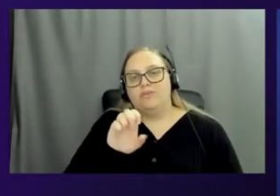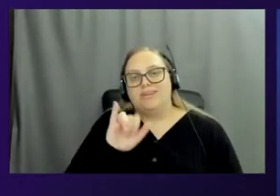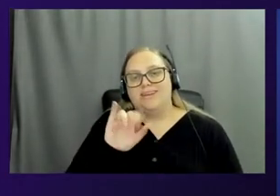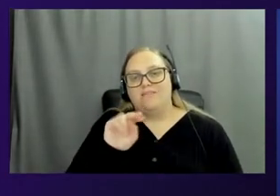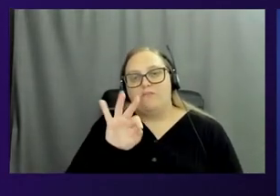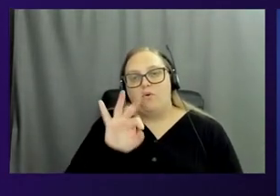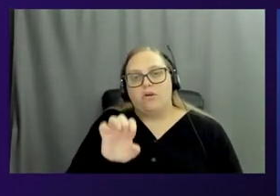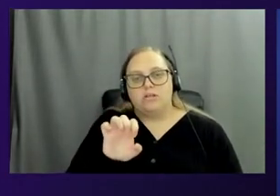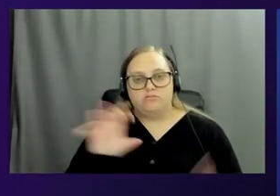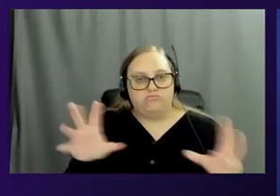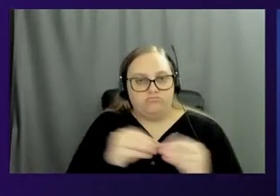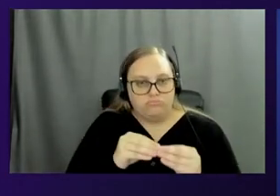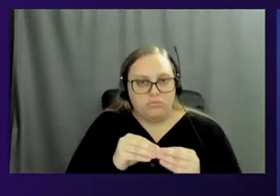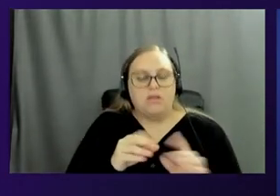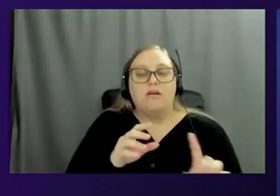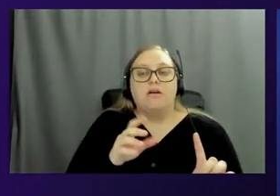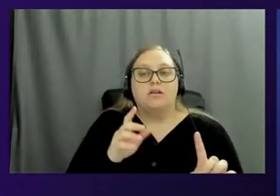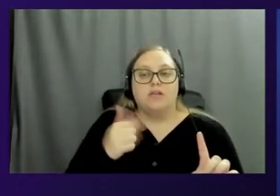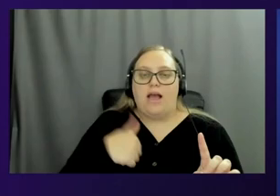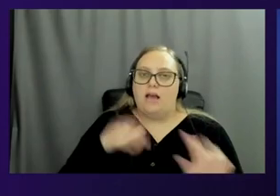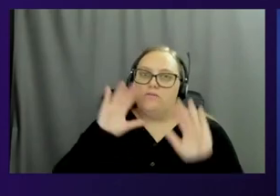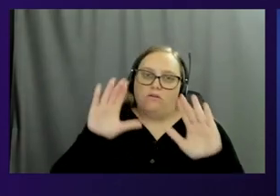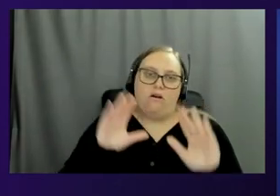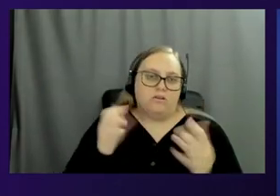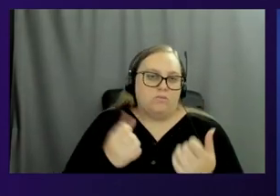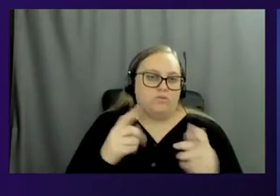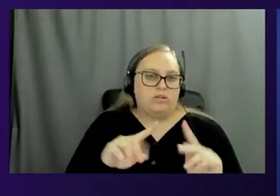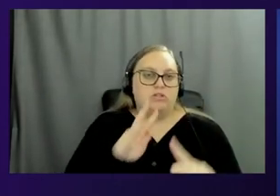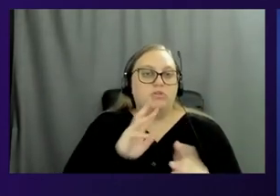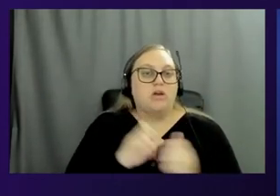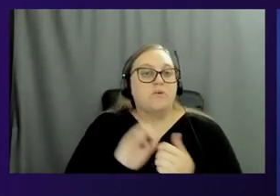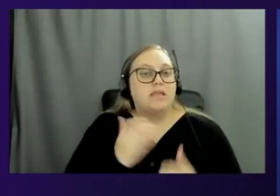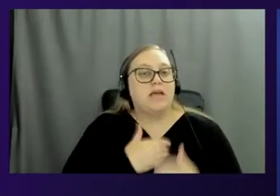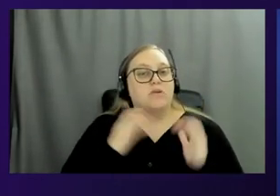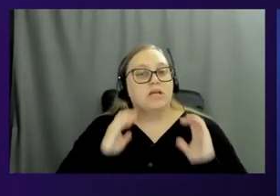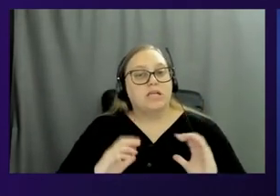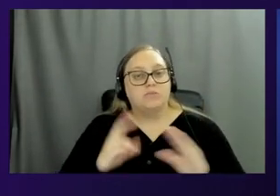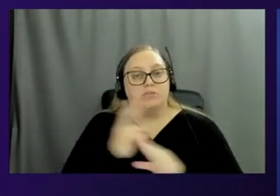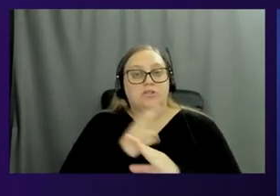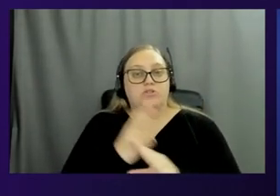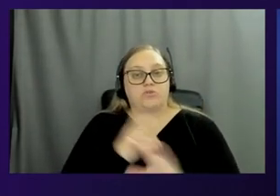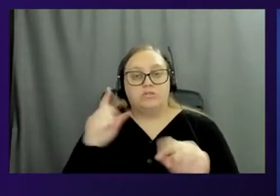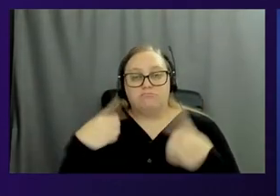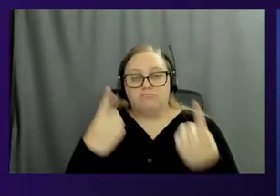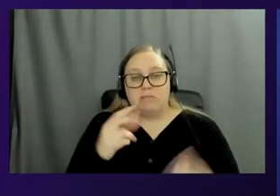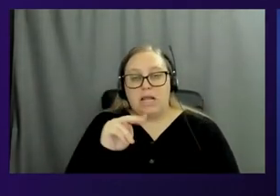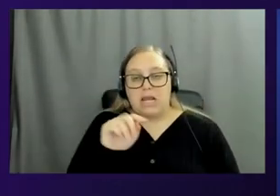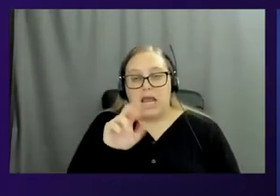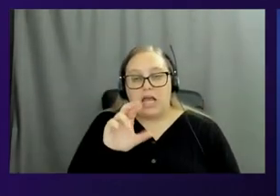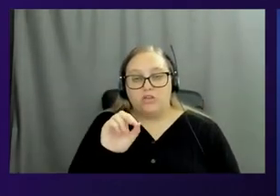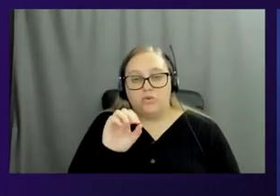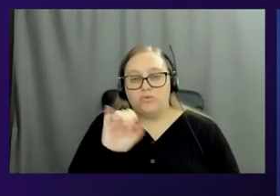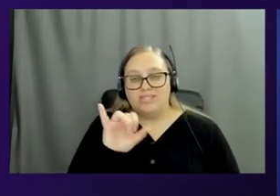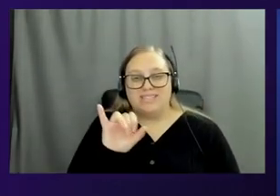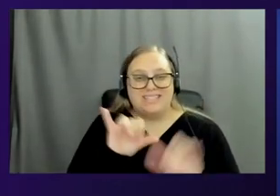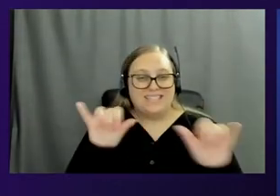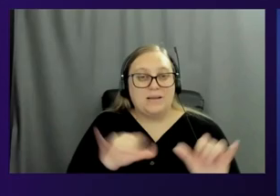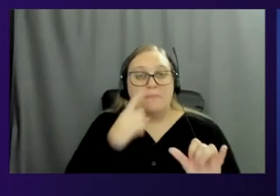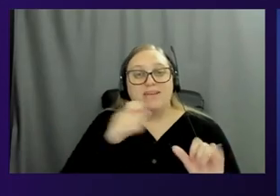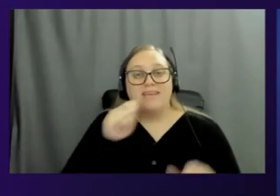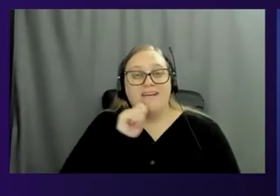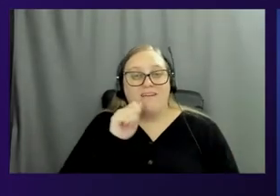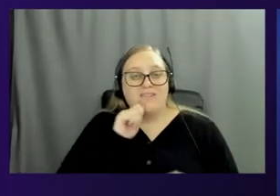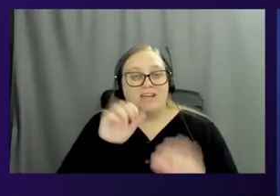and I had the great opportunity to be able to talk to one of our customers who has been using the Nitro system because of that Confidential Compute posture